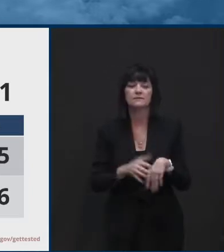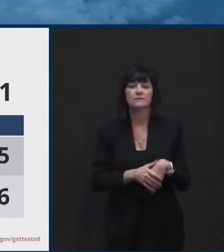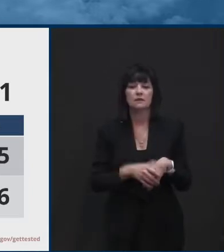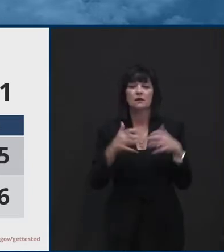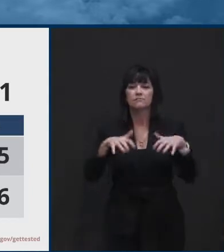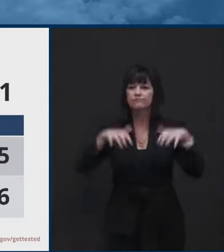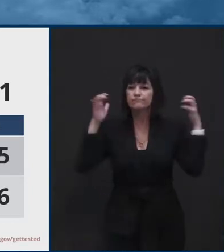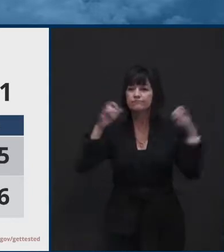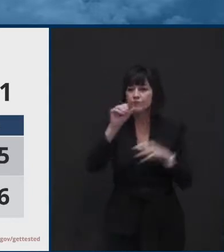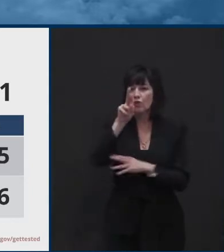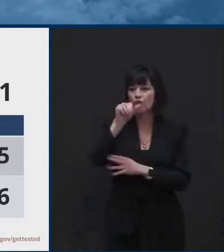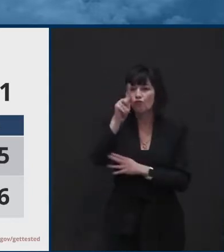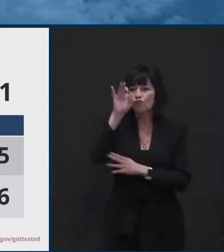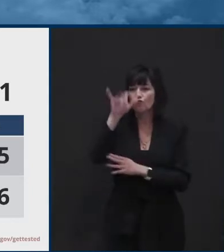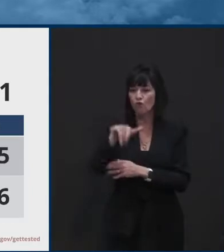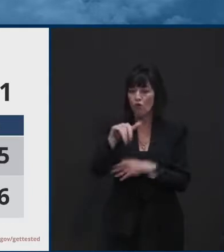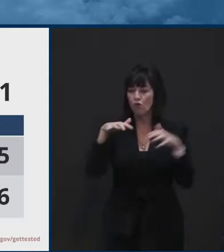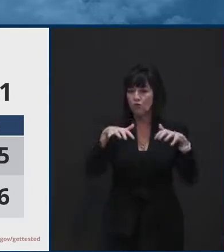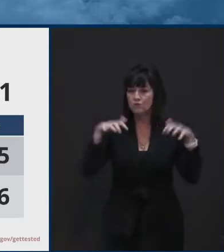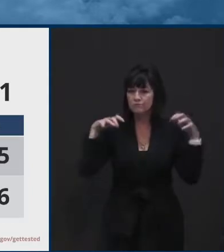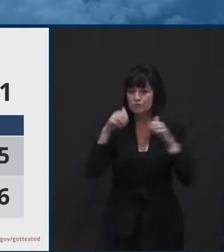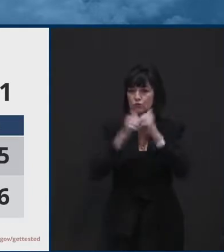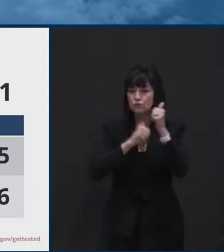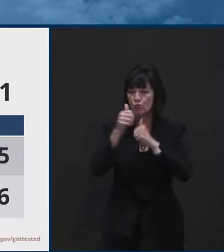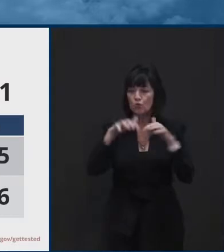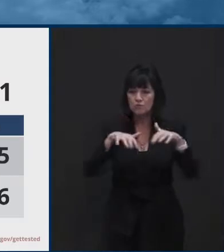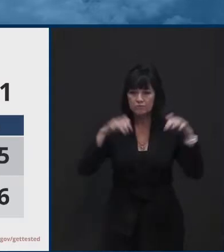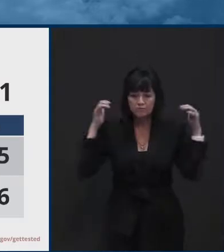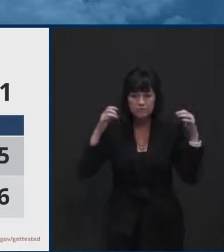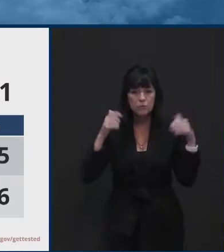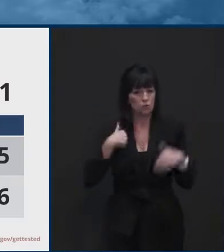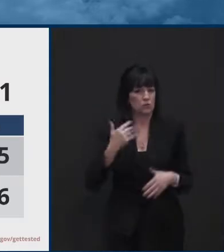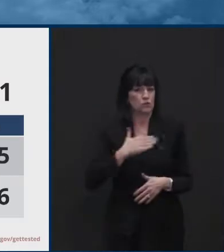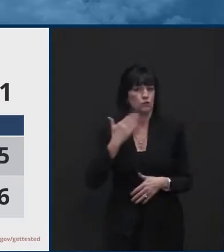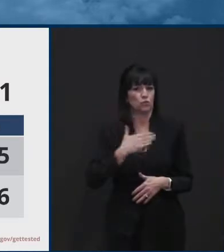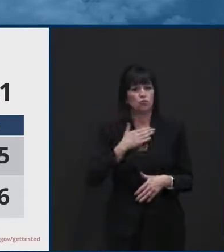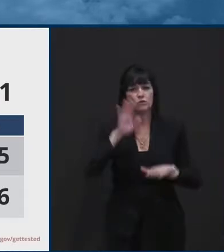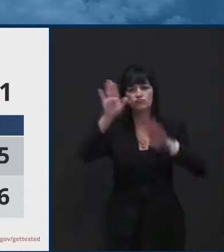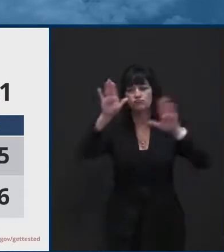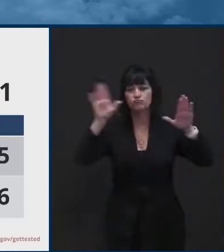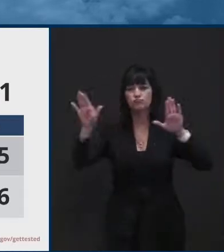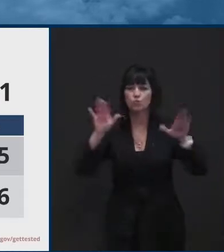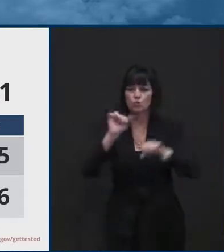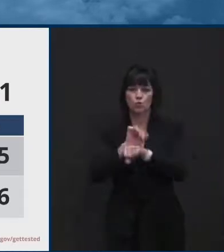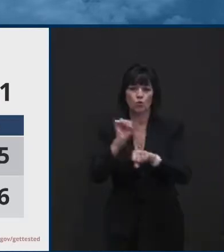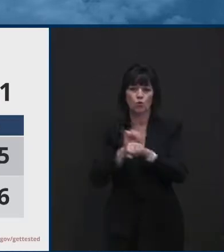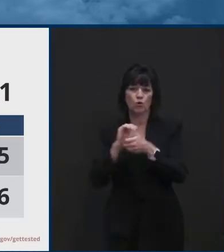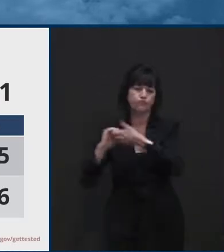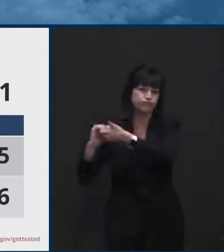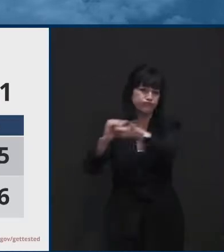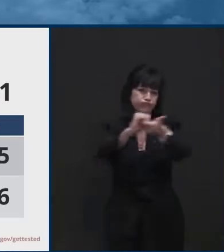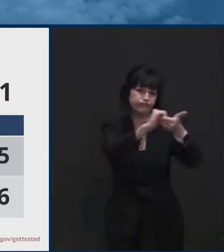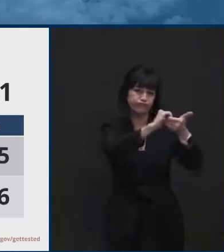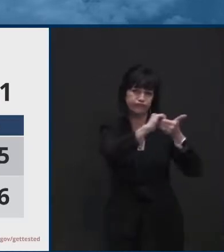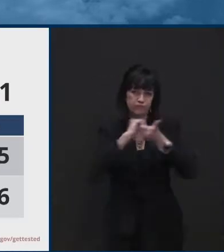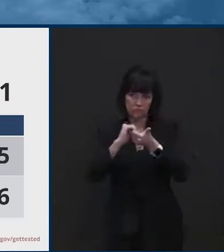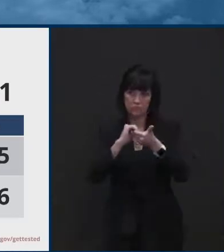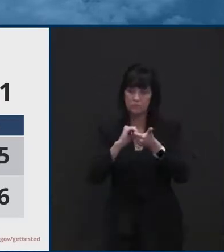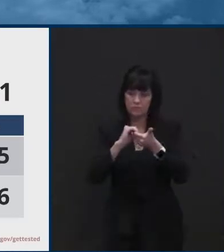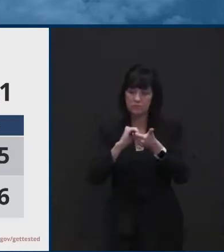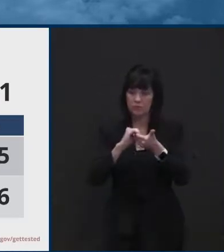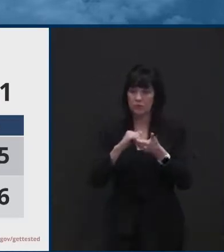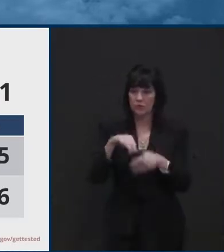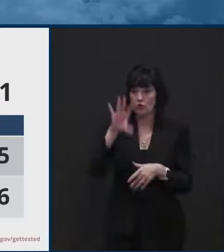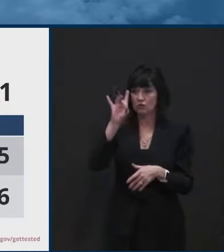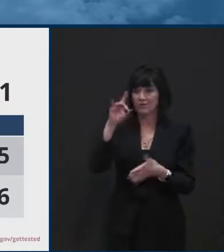really has been a community effort. So we appreciate everybody's work with that. Uh, so 58,000 to date, as you see, a little bit more last week than the week